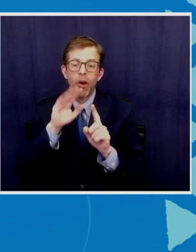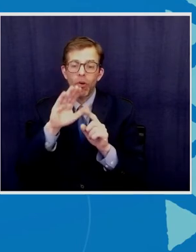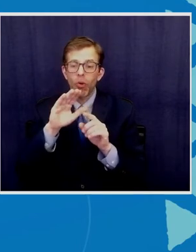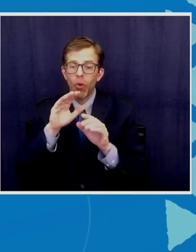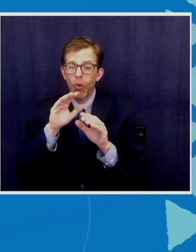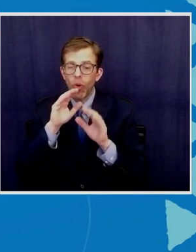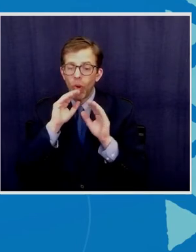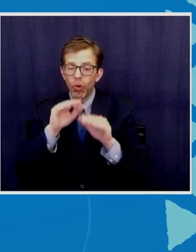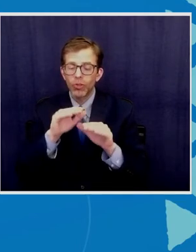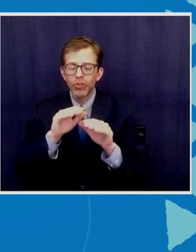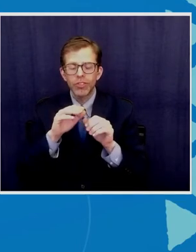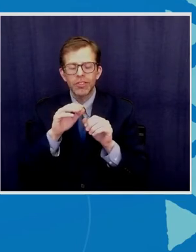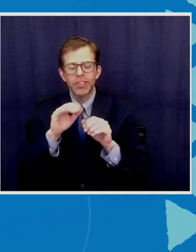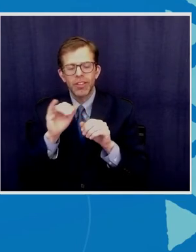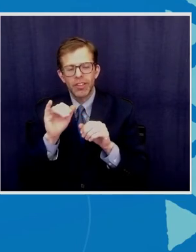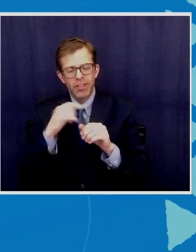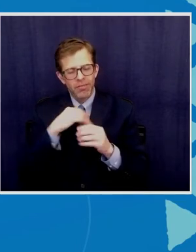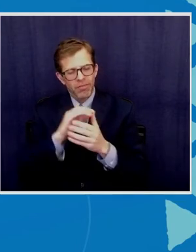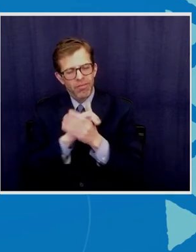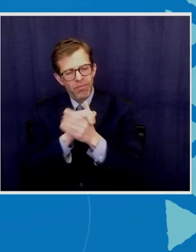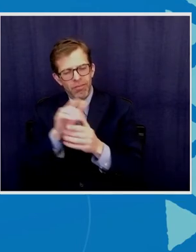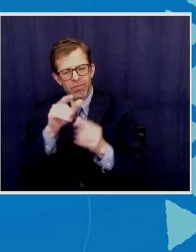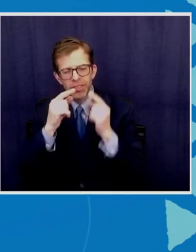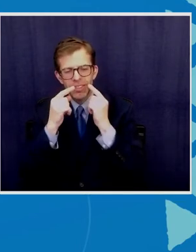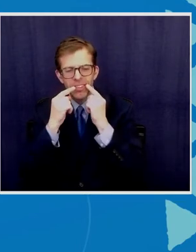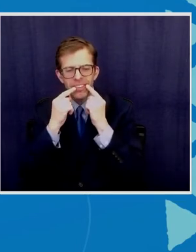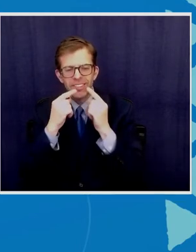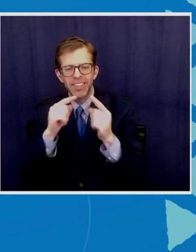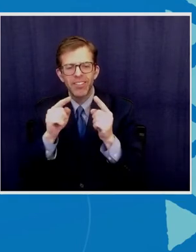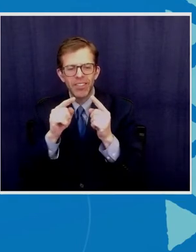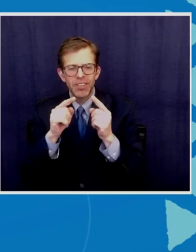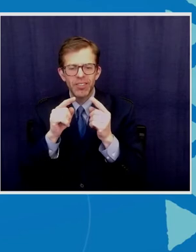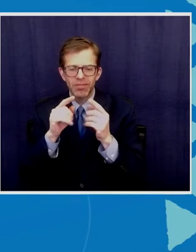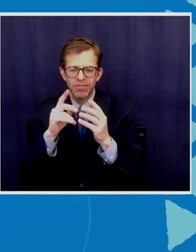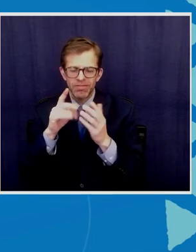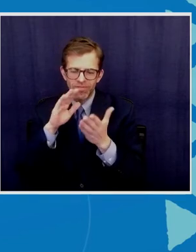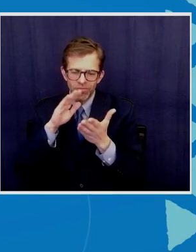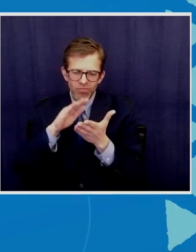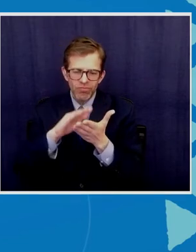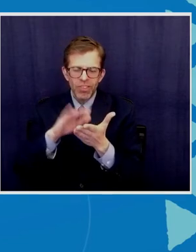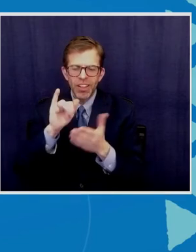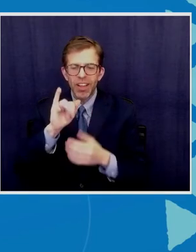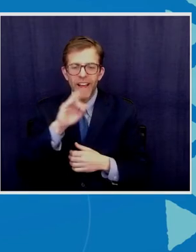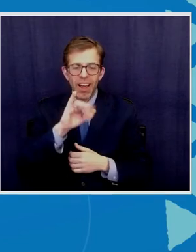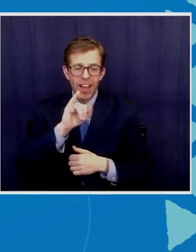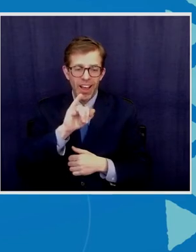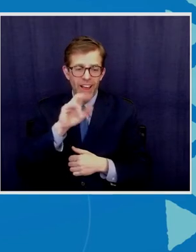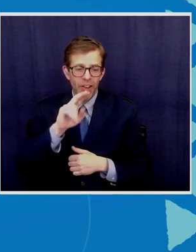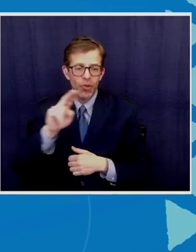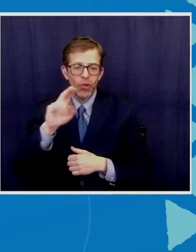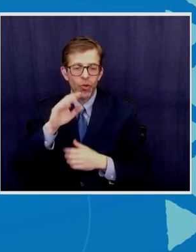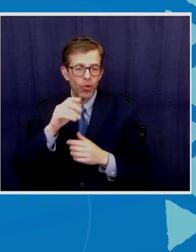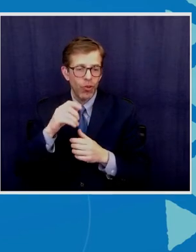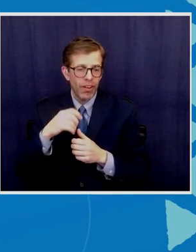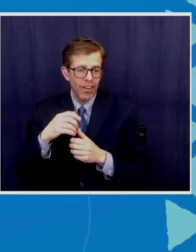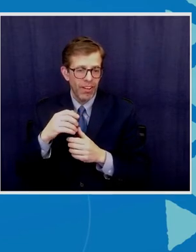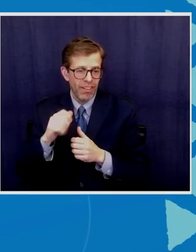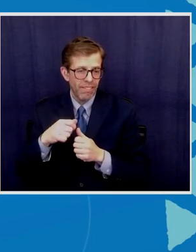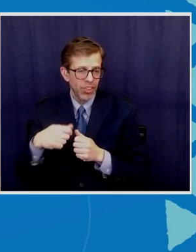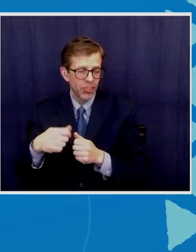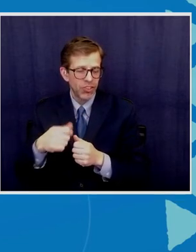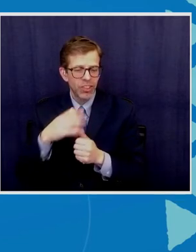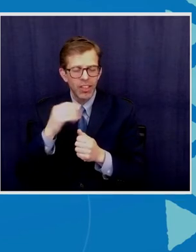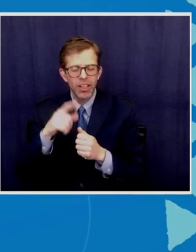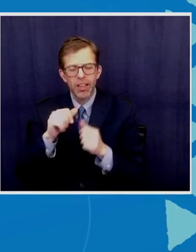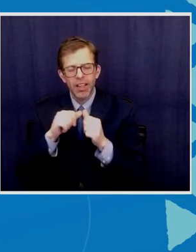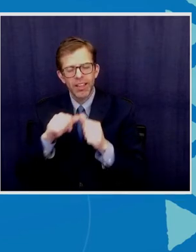I congratulate you in successfully curtailing the EU fishing. And I see still the continuous need for international